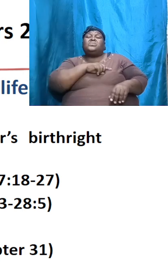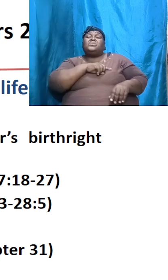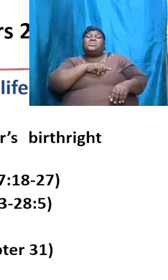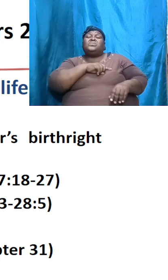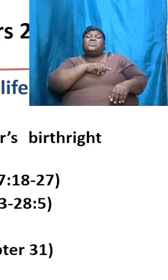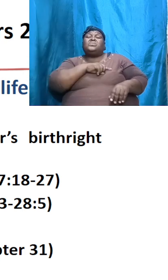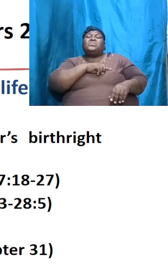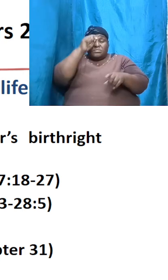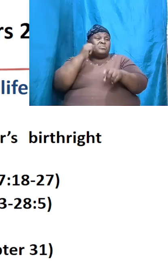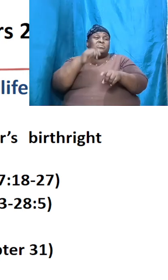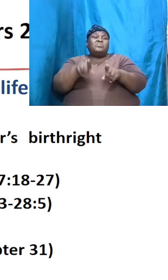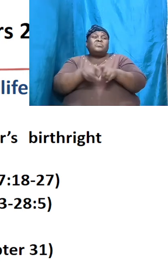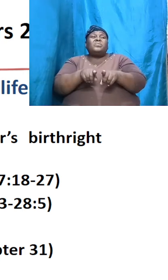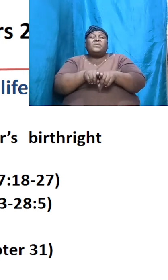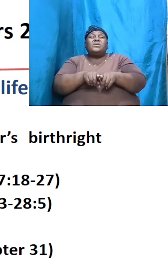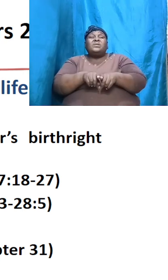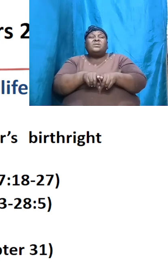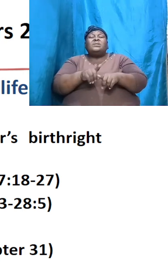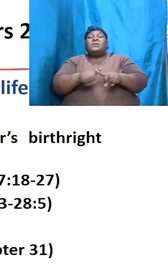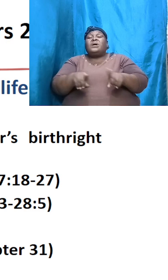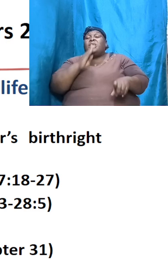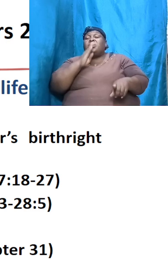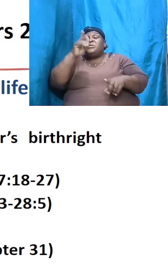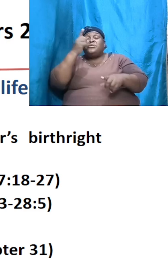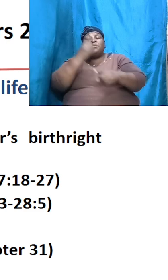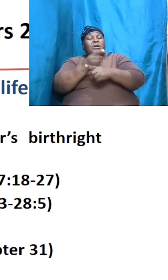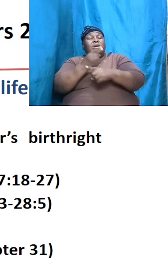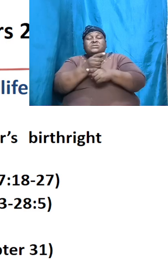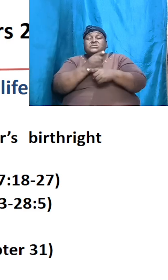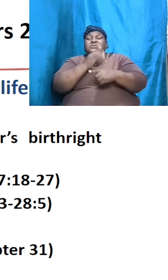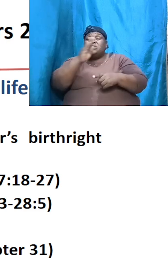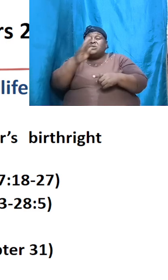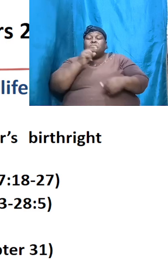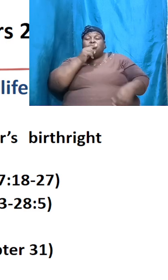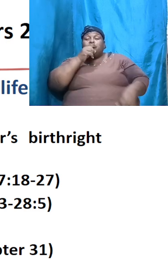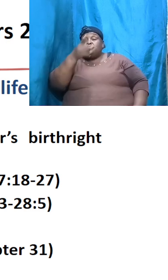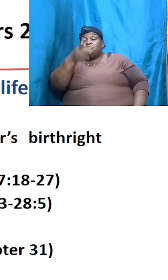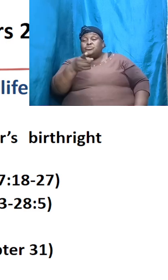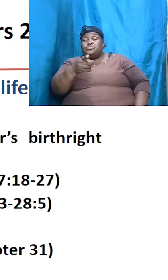and sisters it cannot be right be sure